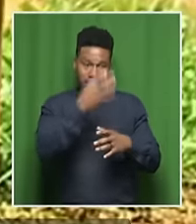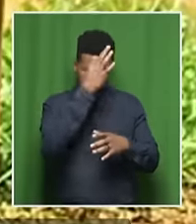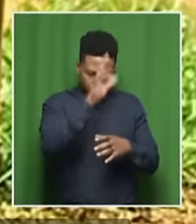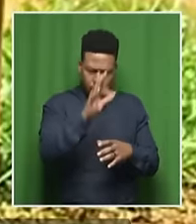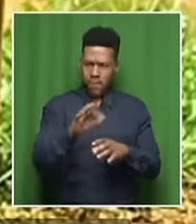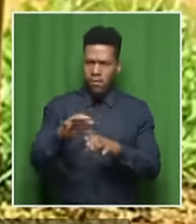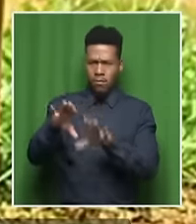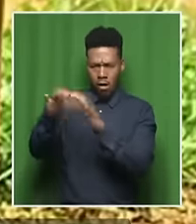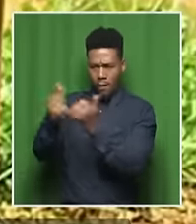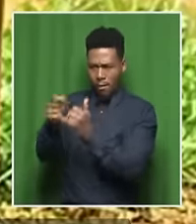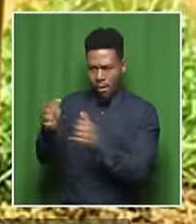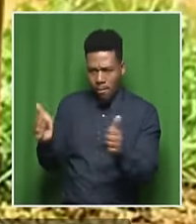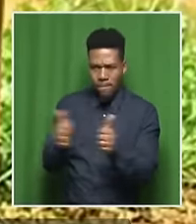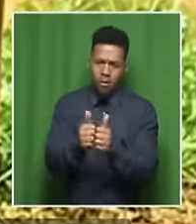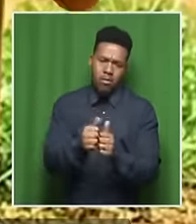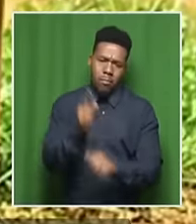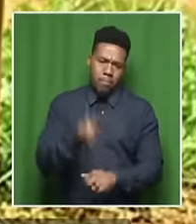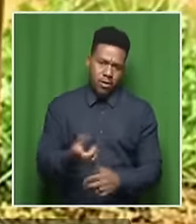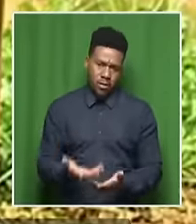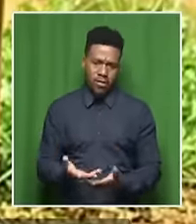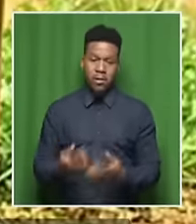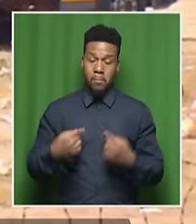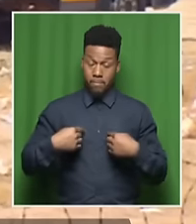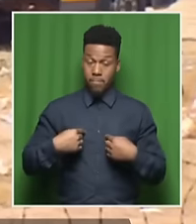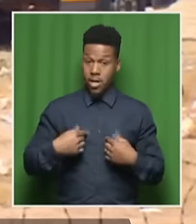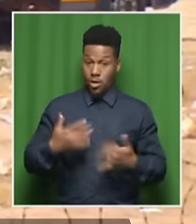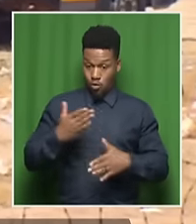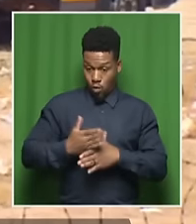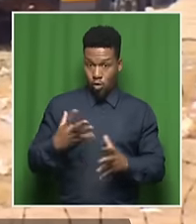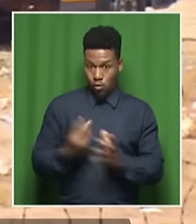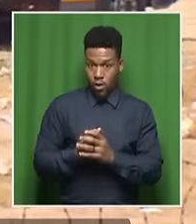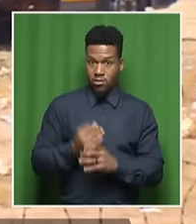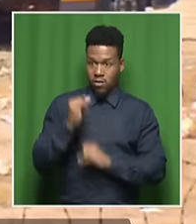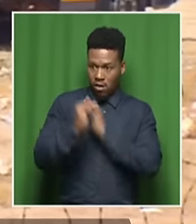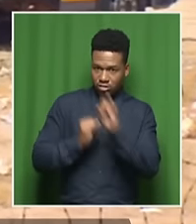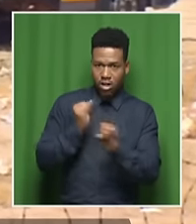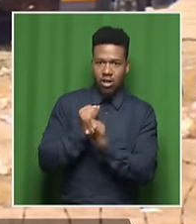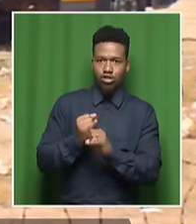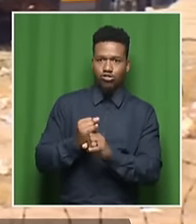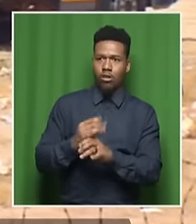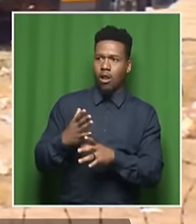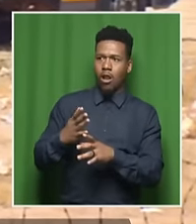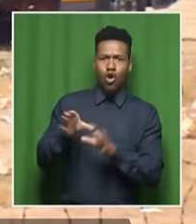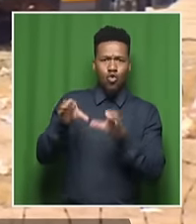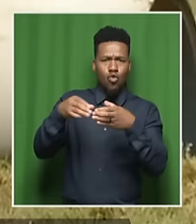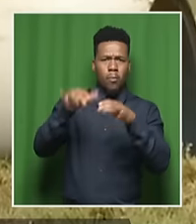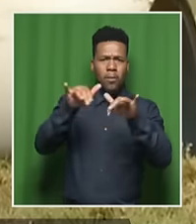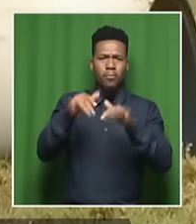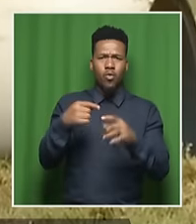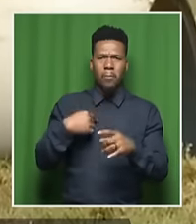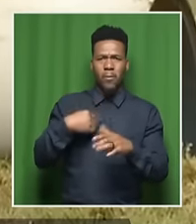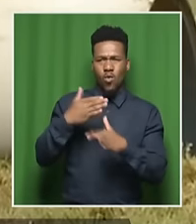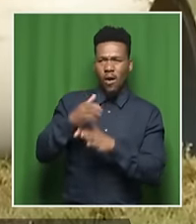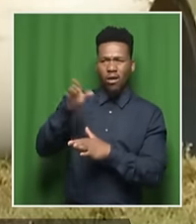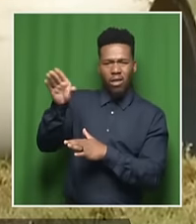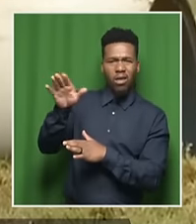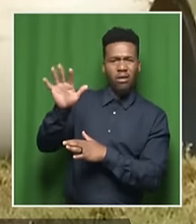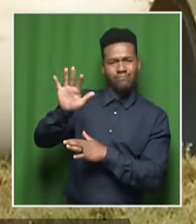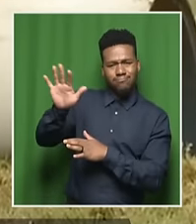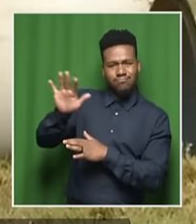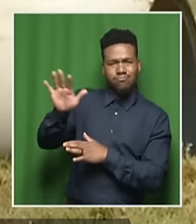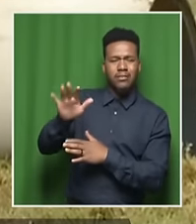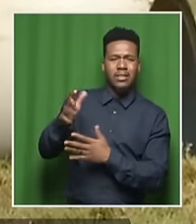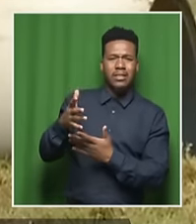in an international group of people. I do a lot of work in the Middle East, and we are working on the notion of establishing